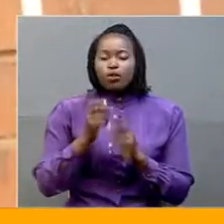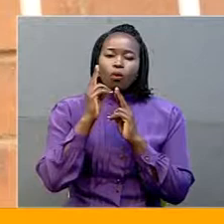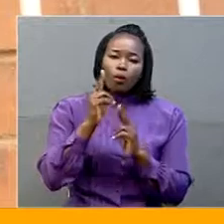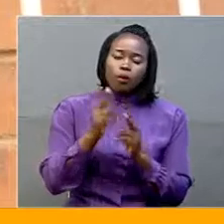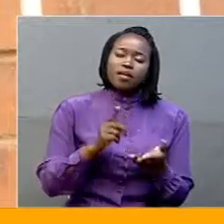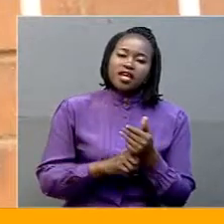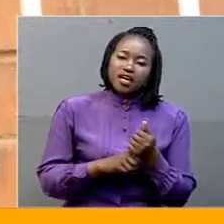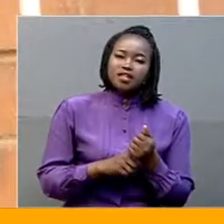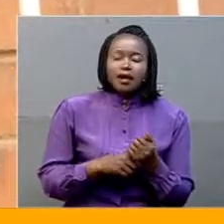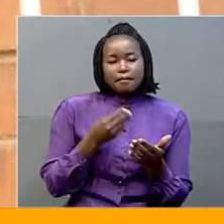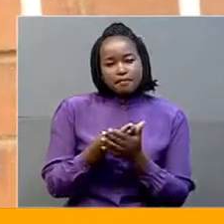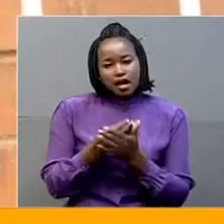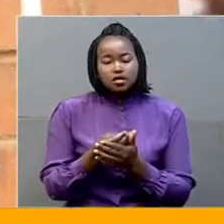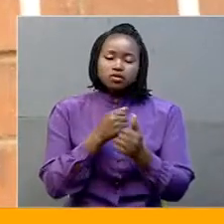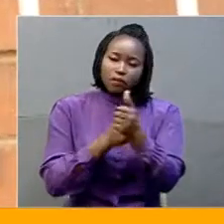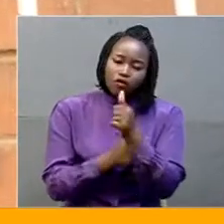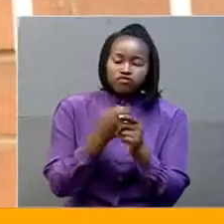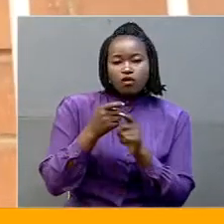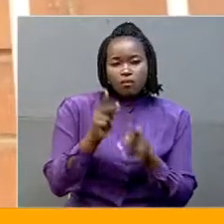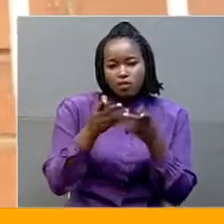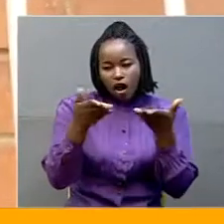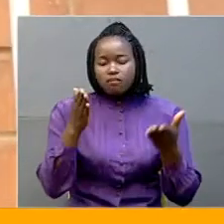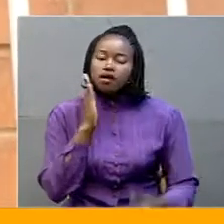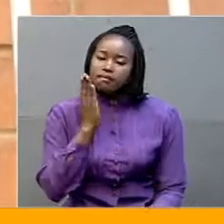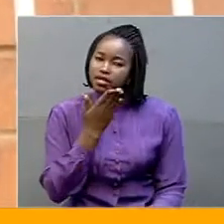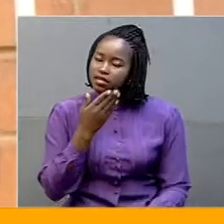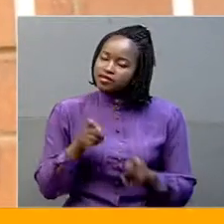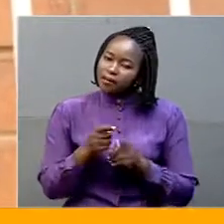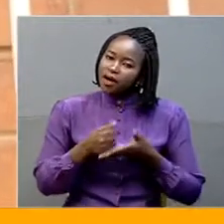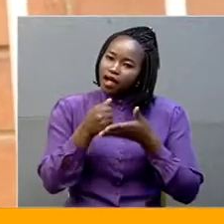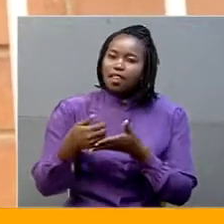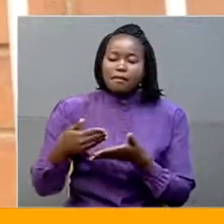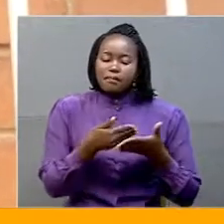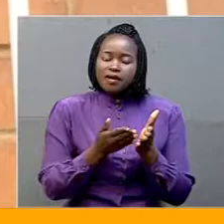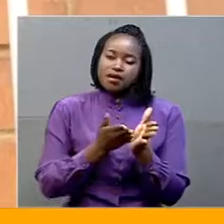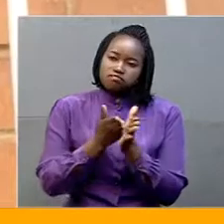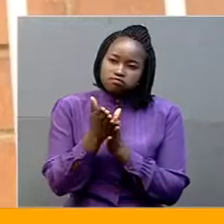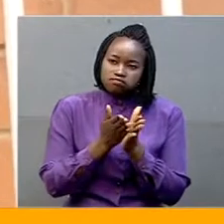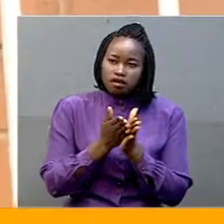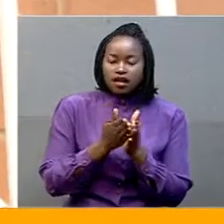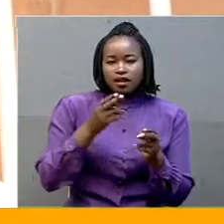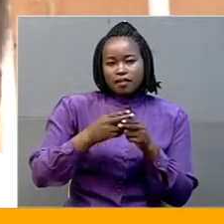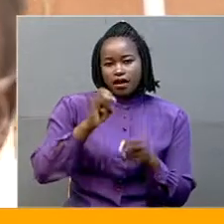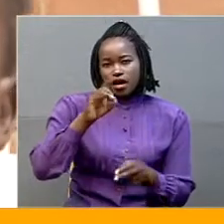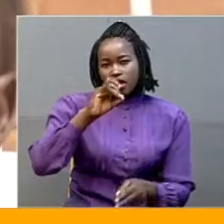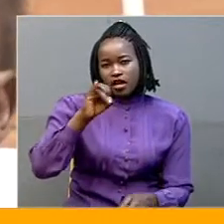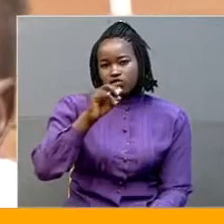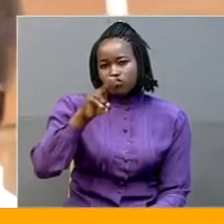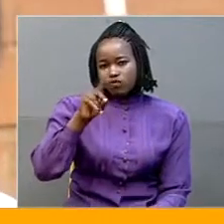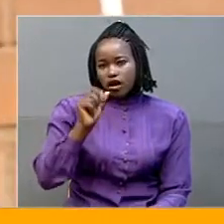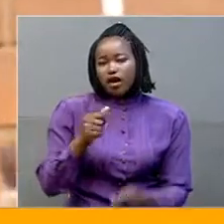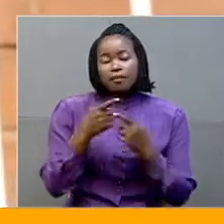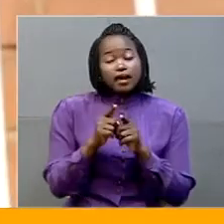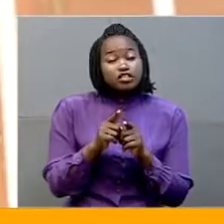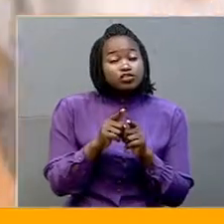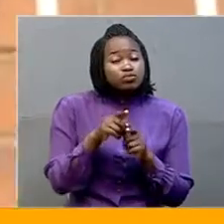assistance from well-wishers to facilitate an operation for their baby, Ejura Peter. However, two weeks